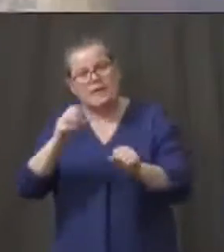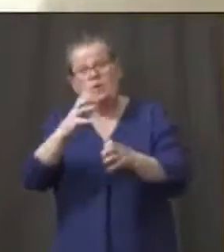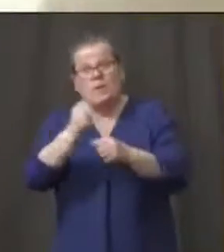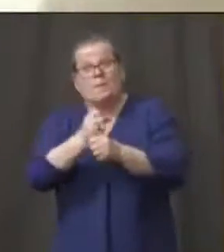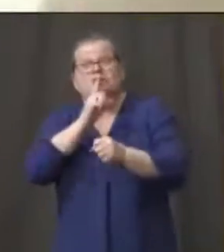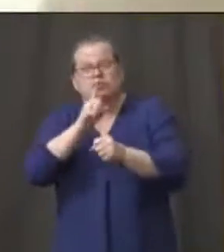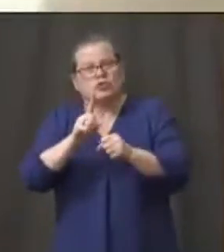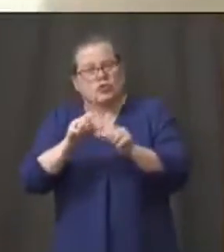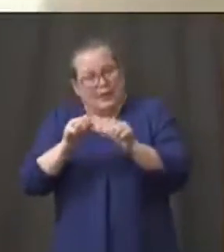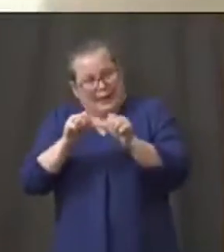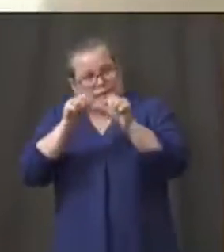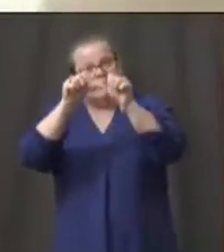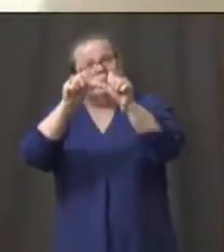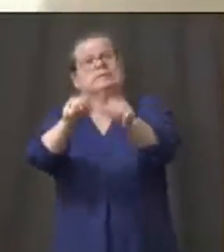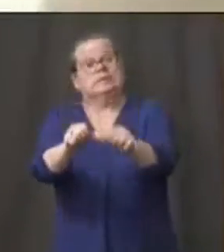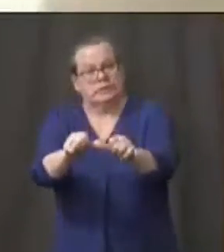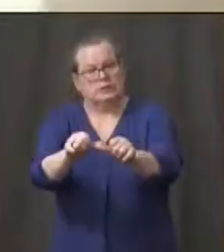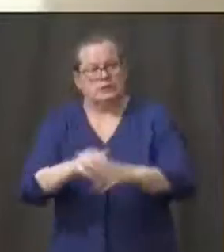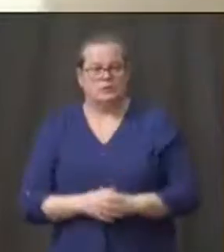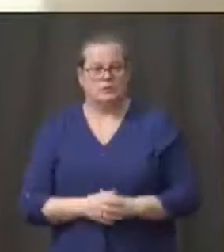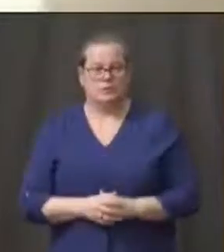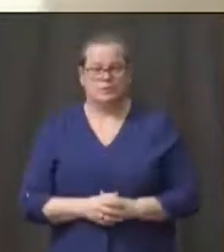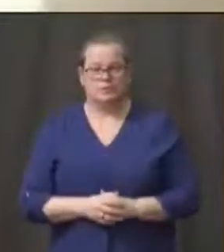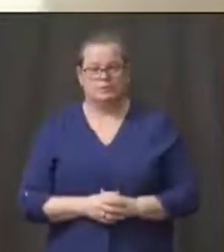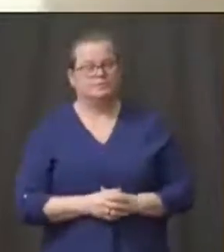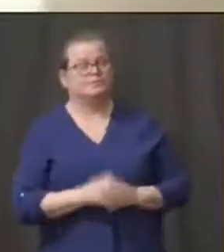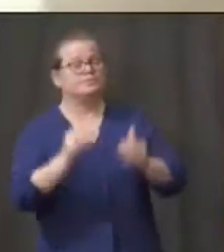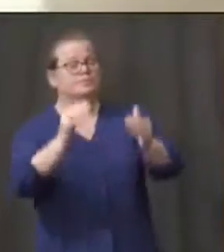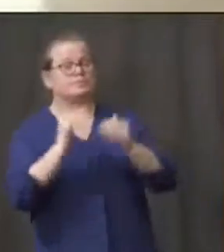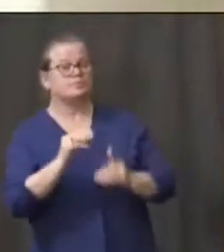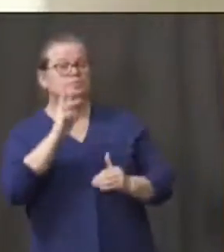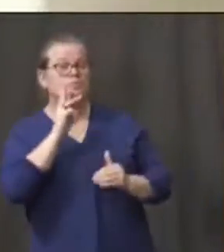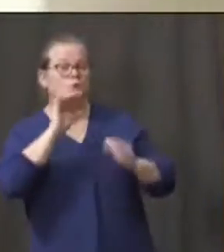Thanks, Governor. Move on to the Waterbury Republican American.